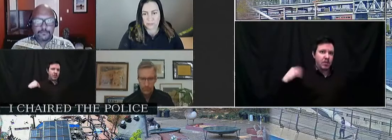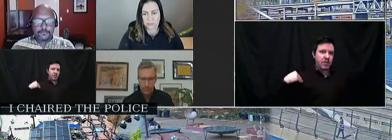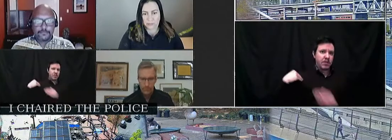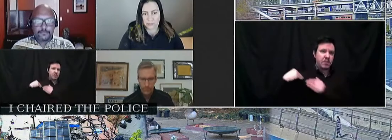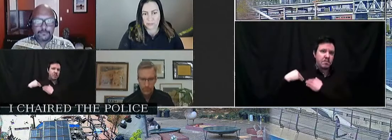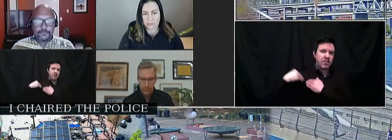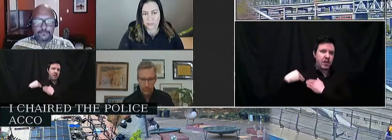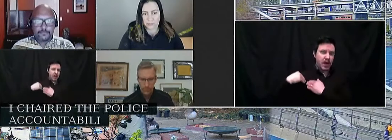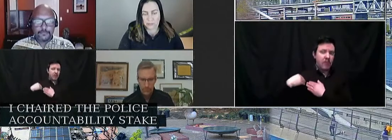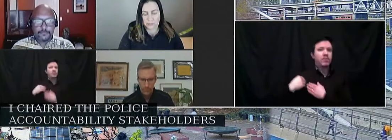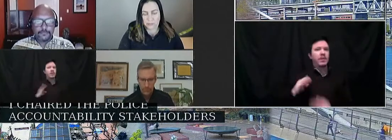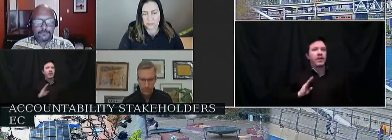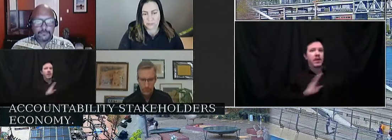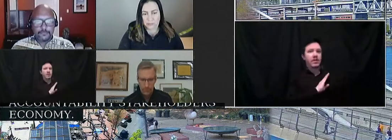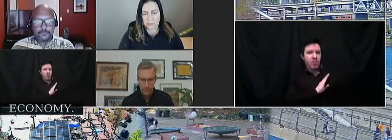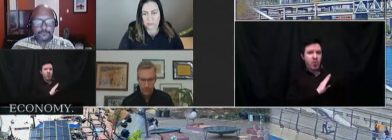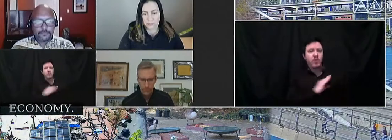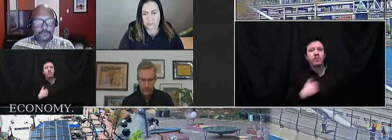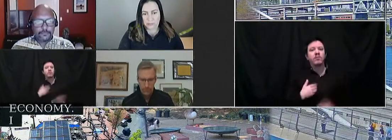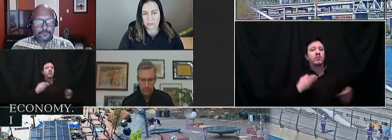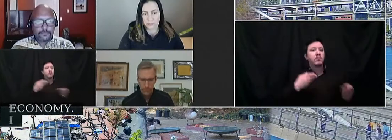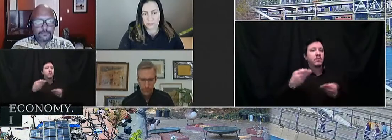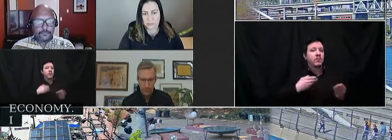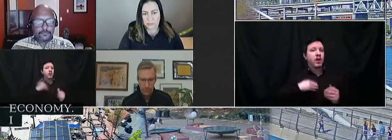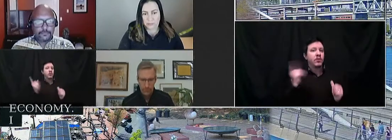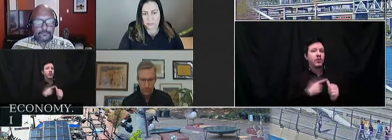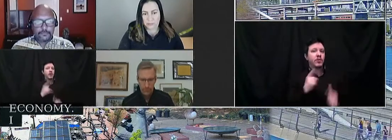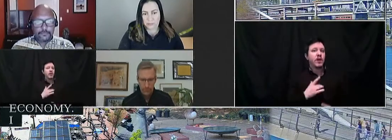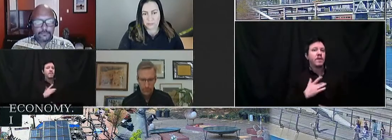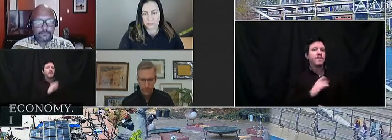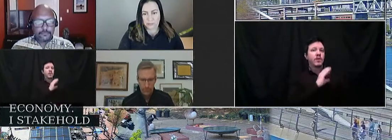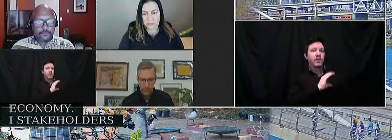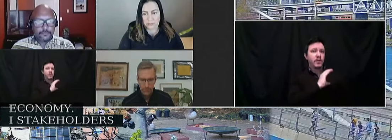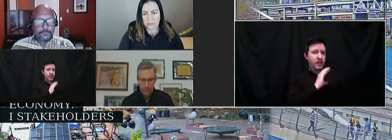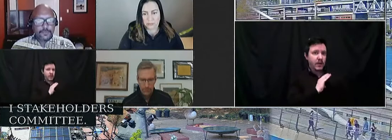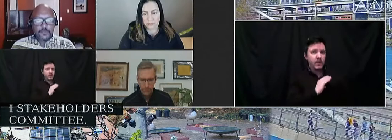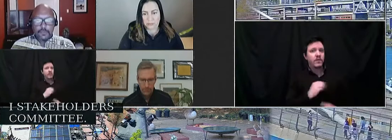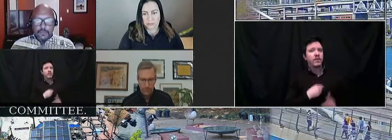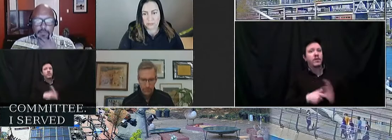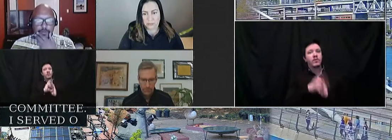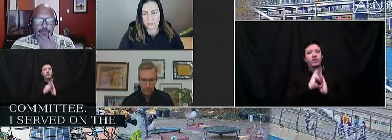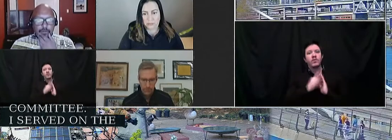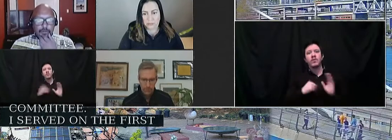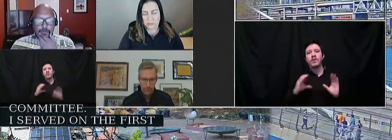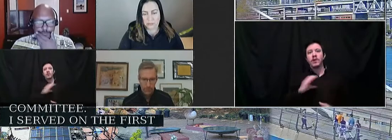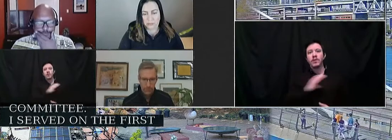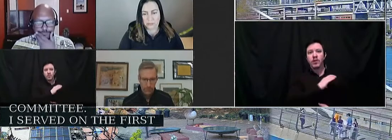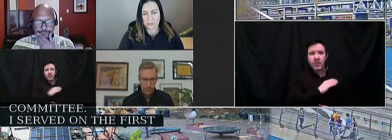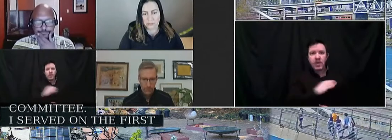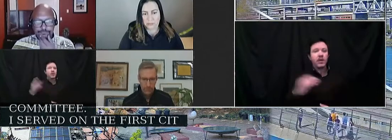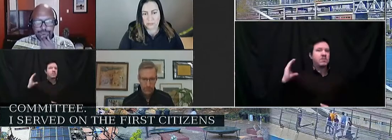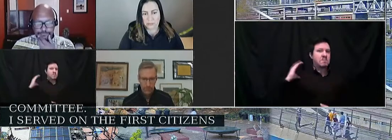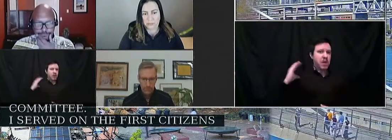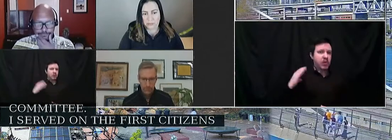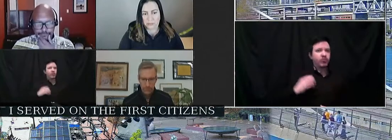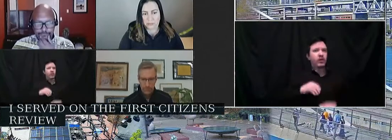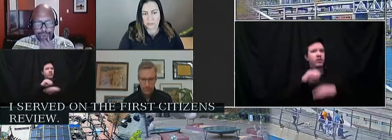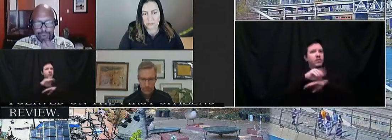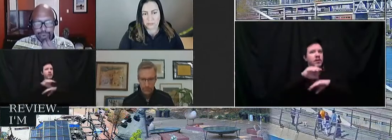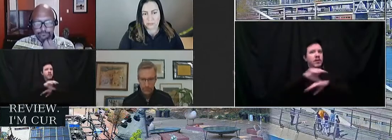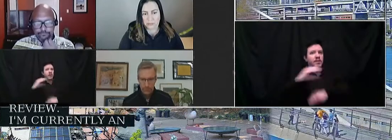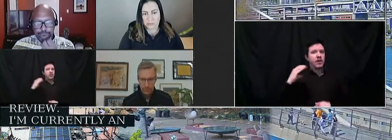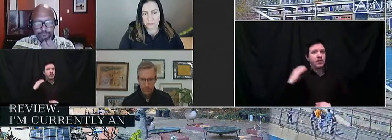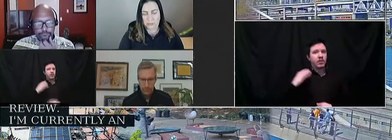served on the First Citizens Review Committee. I chaired the Bureau Advisory Committee for seven years. I'm currently in an appeals